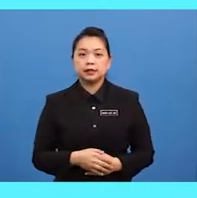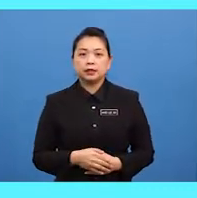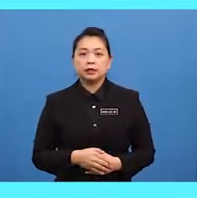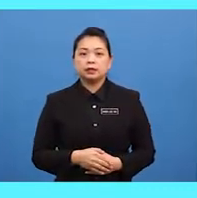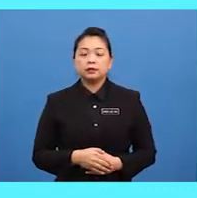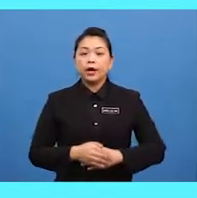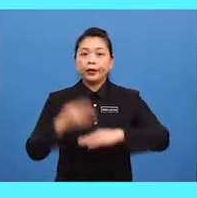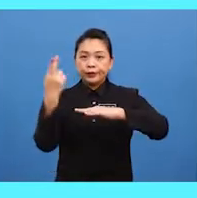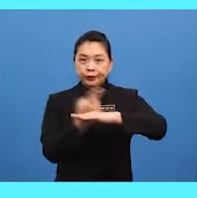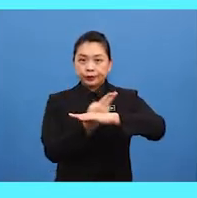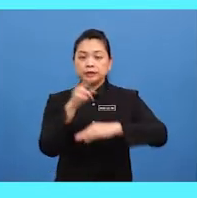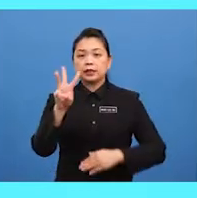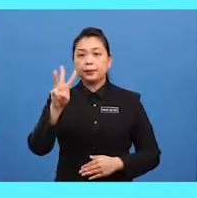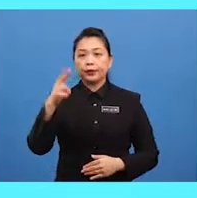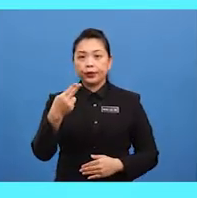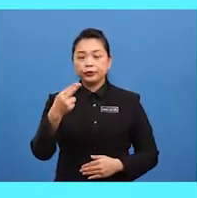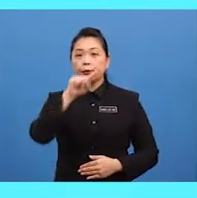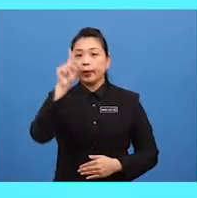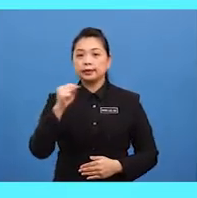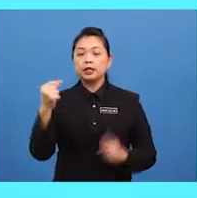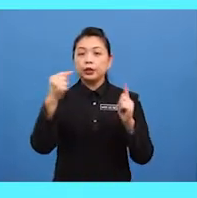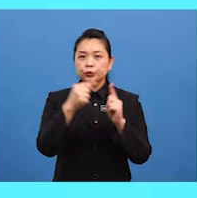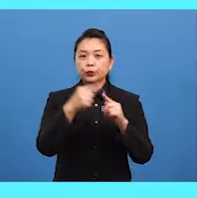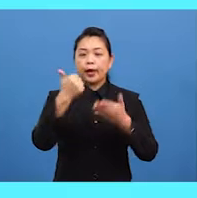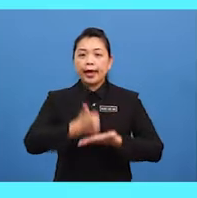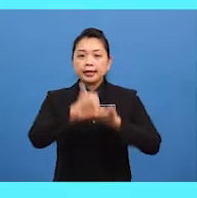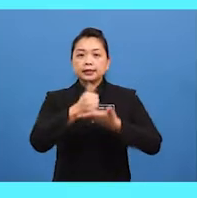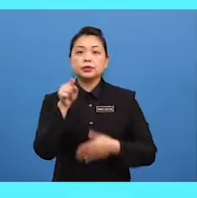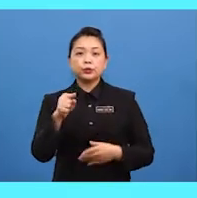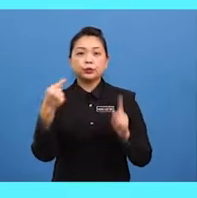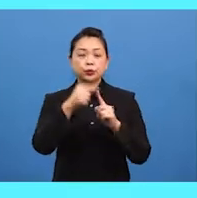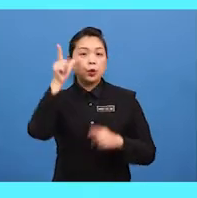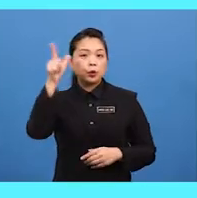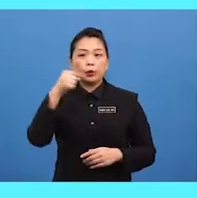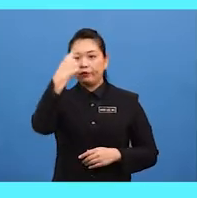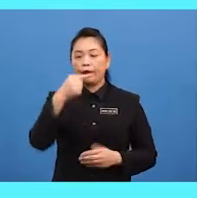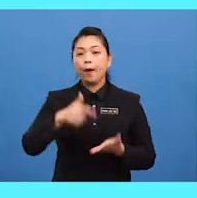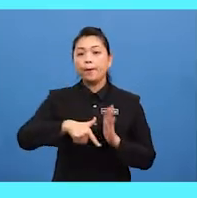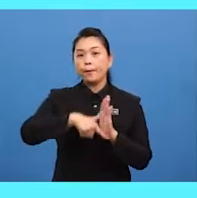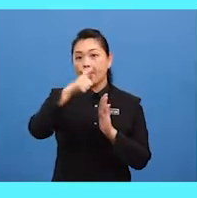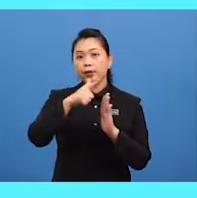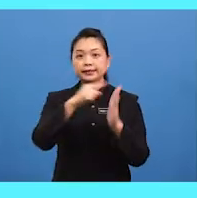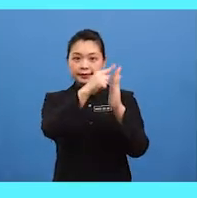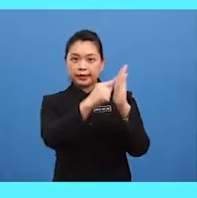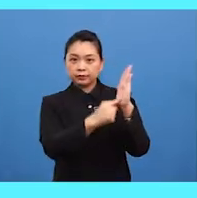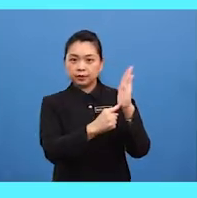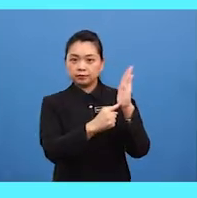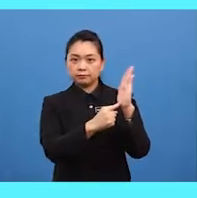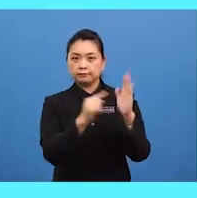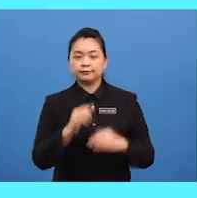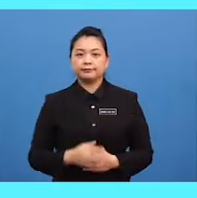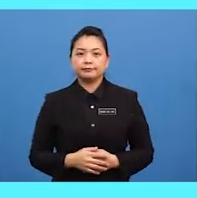use WH questions to assist you to look for more details